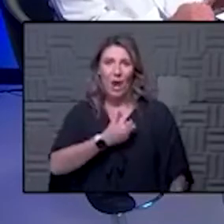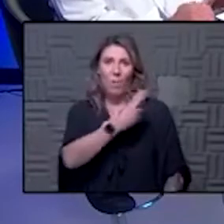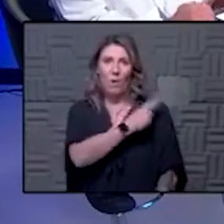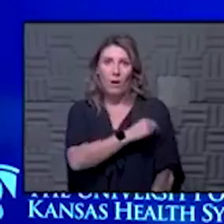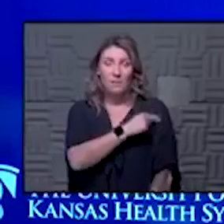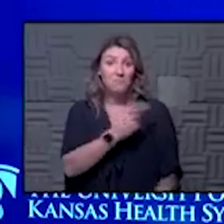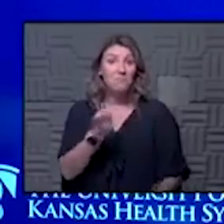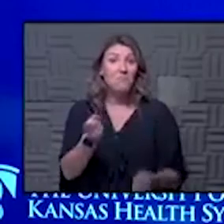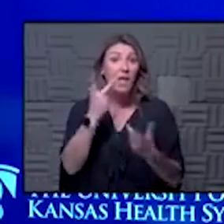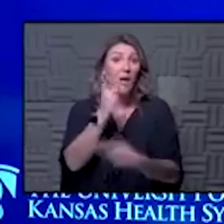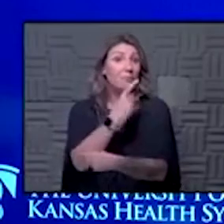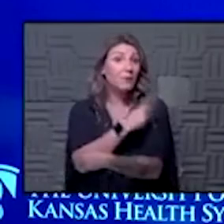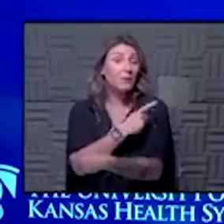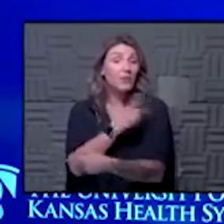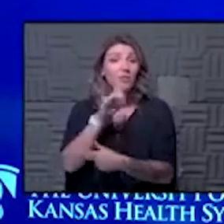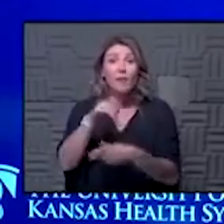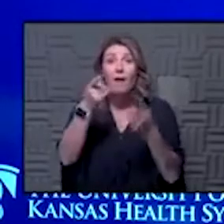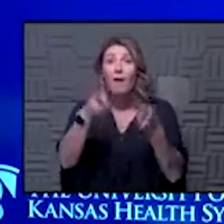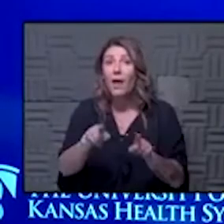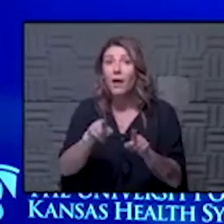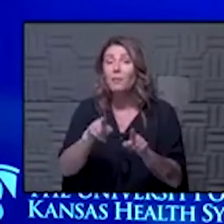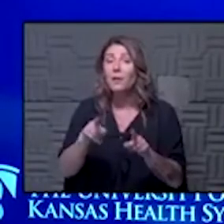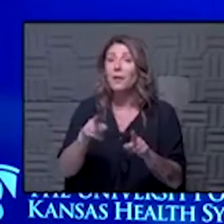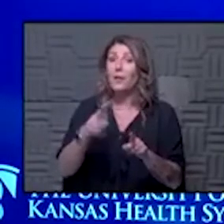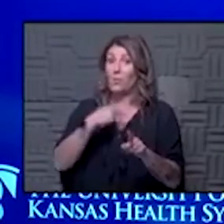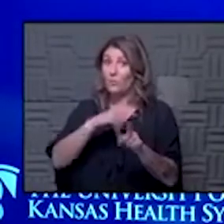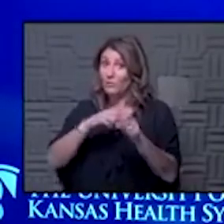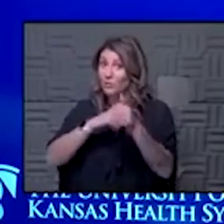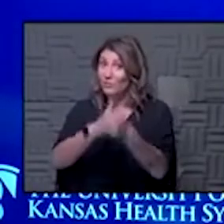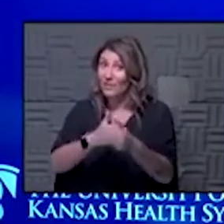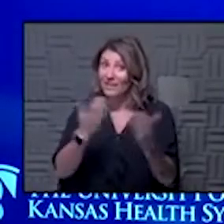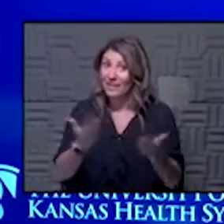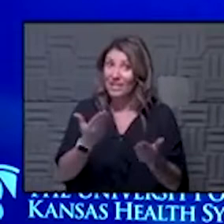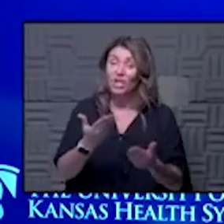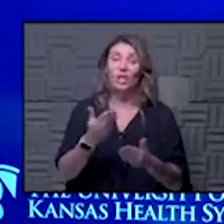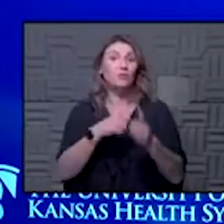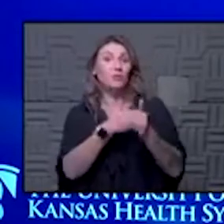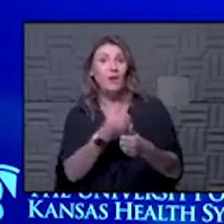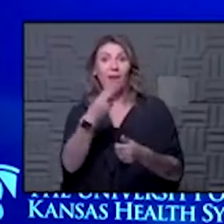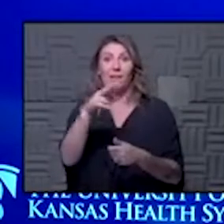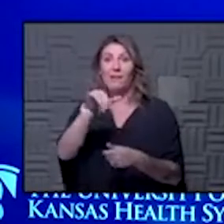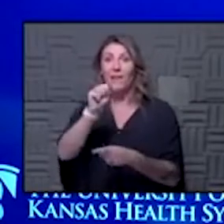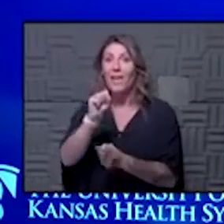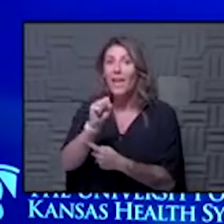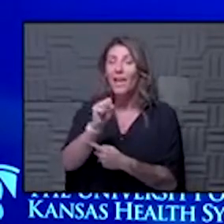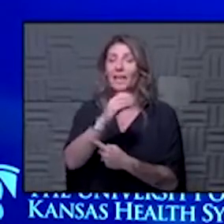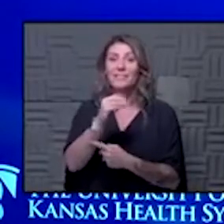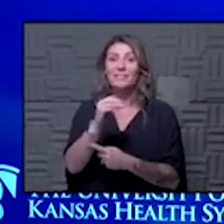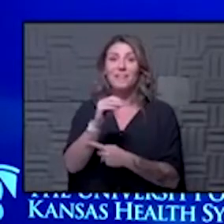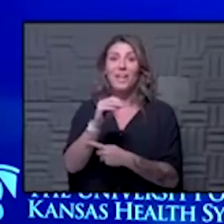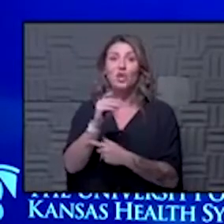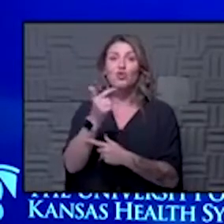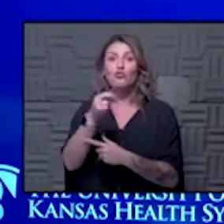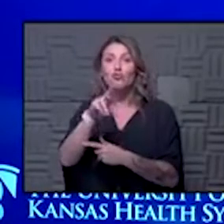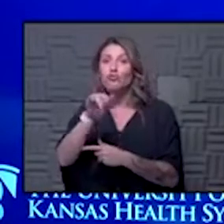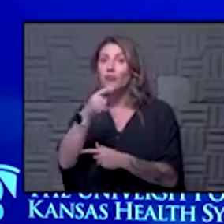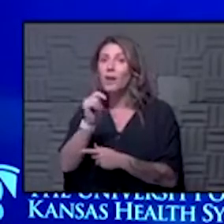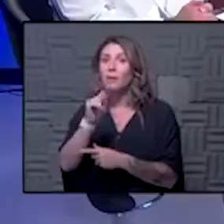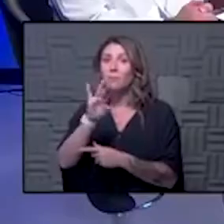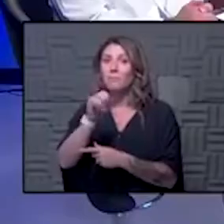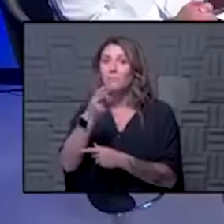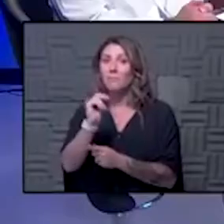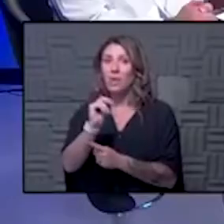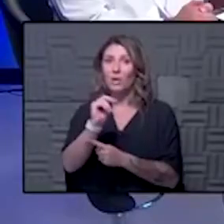how many patients has that happened to and I know we track it here we track it at Hayes we track it in Great Bend what do you think